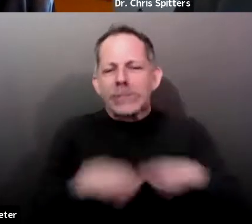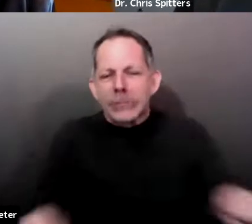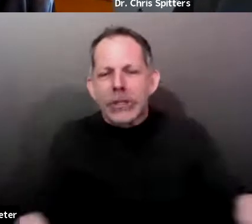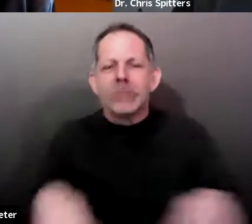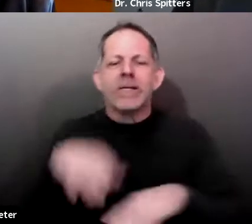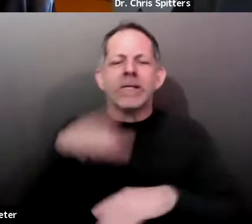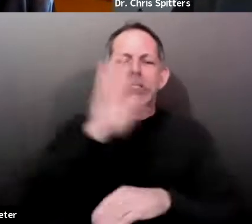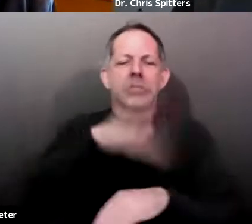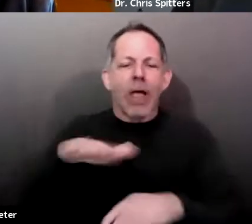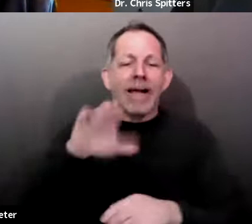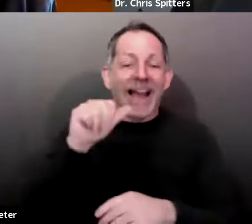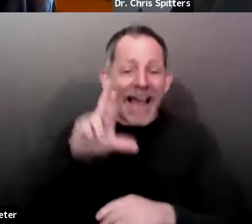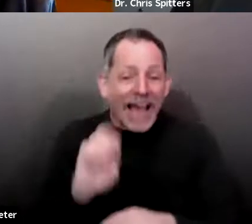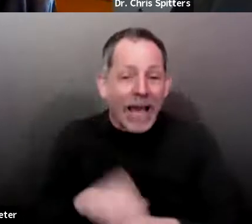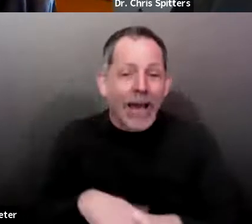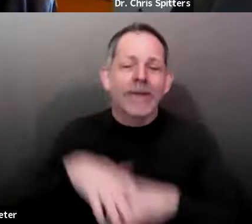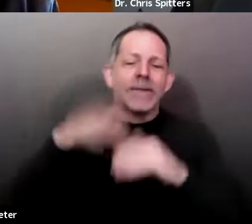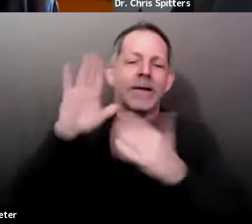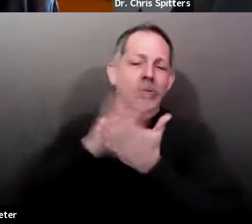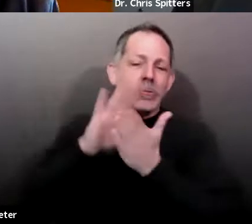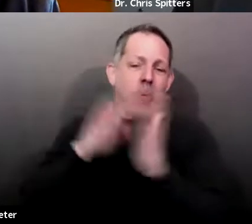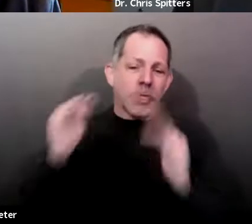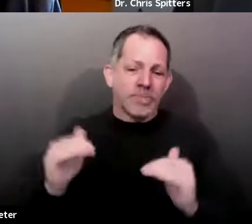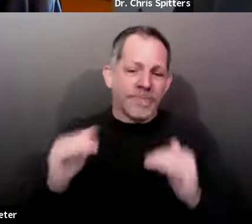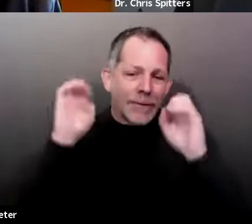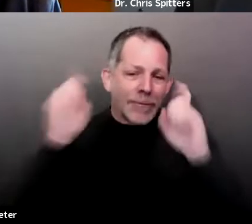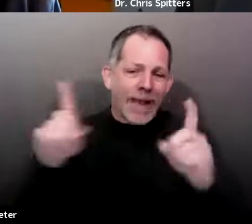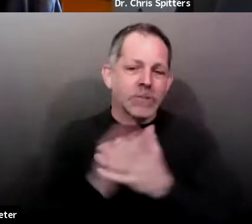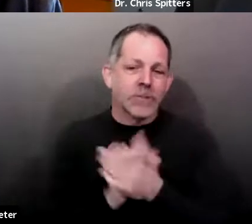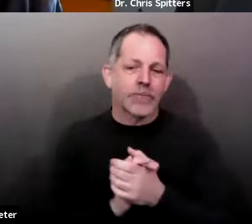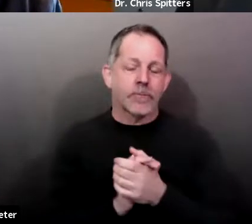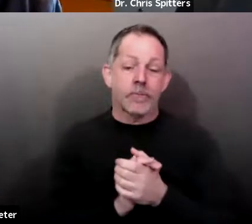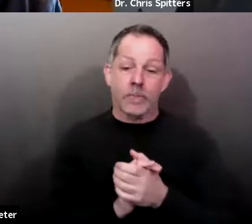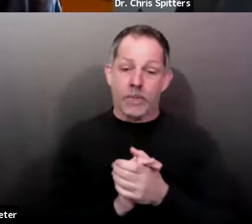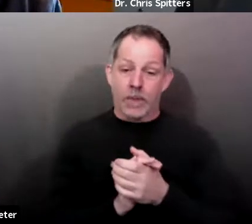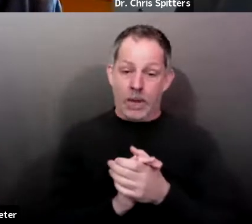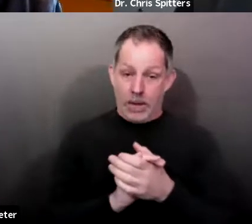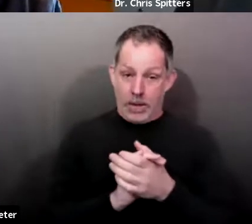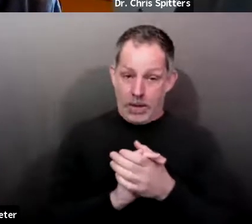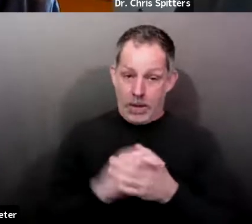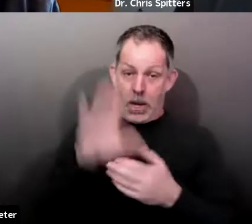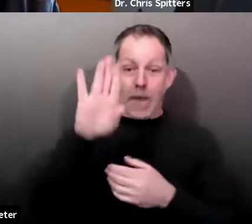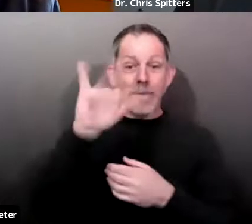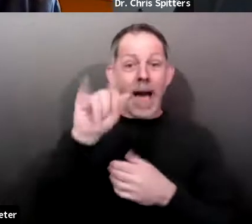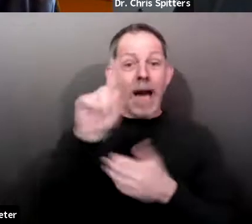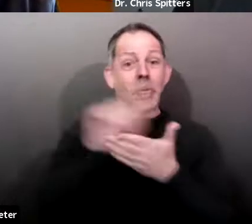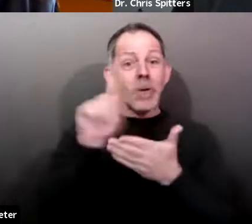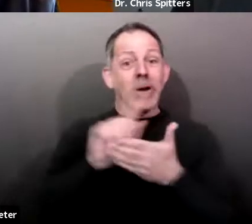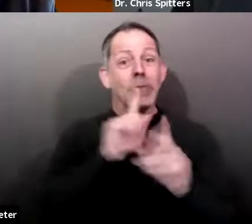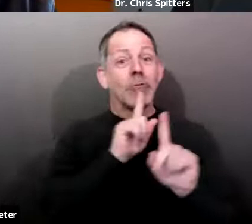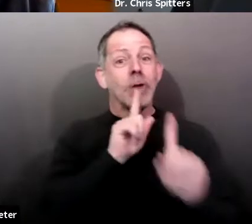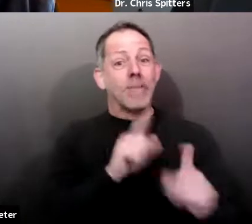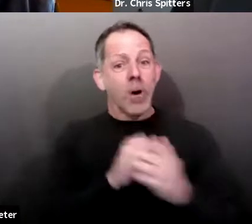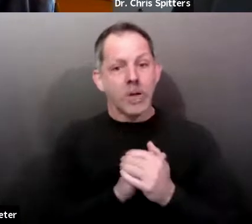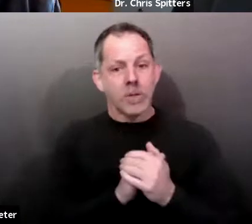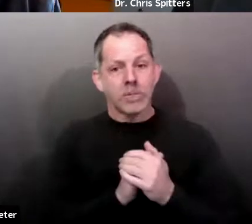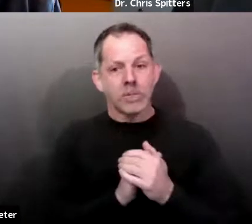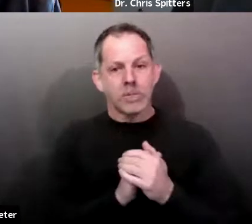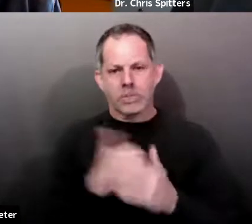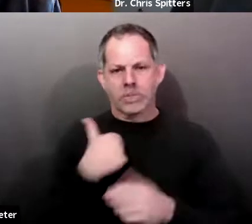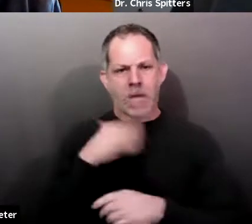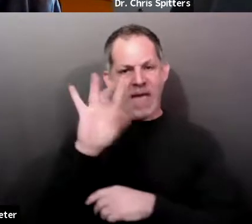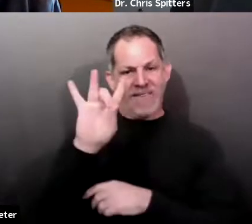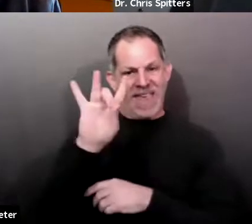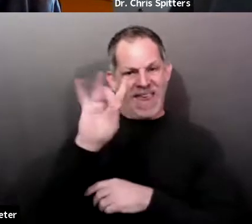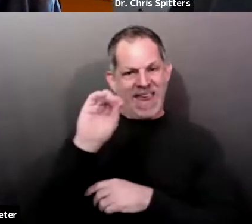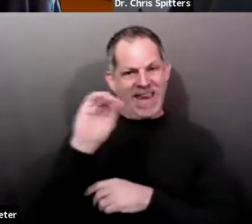Now, while our bi-weekly report for Snohomish County shows a slight 8% increase in cases among